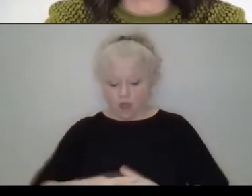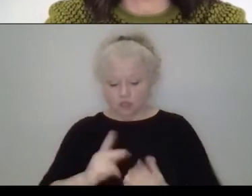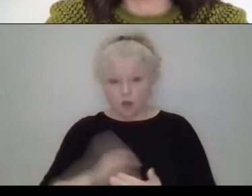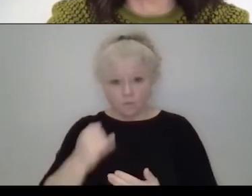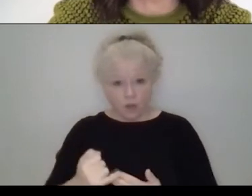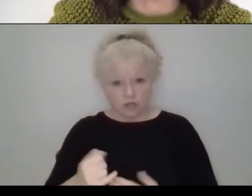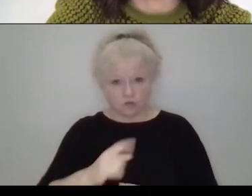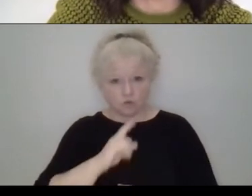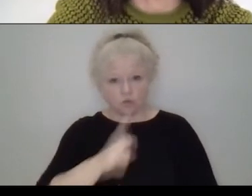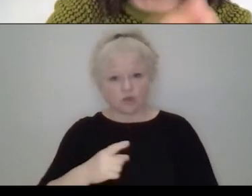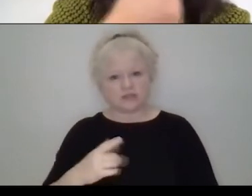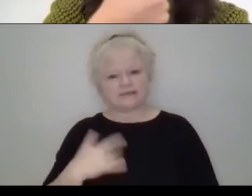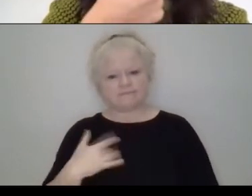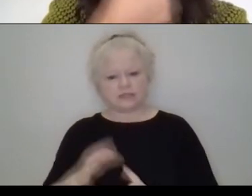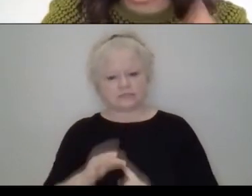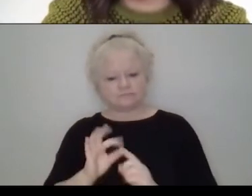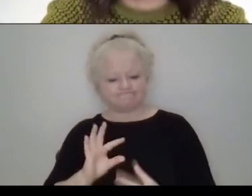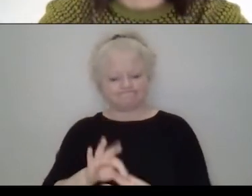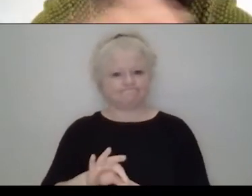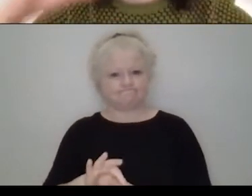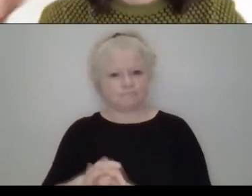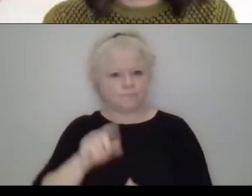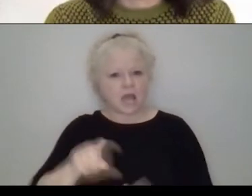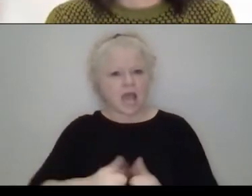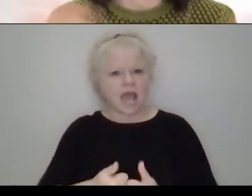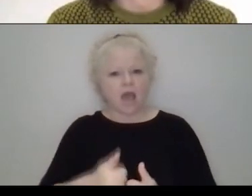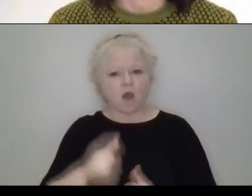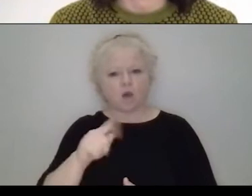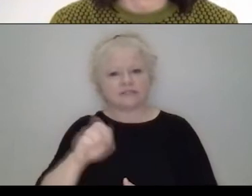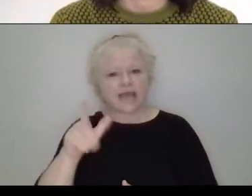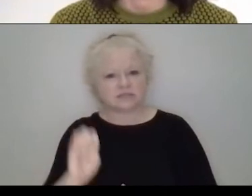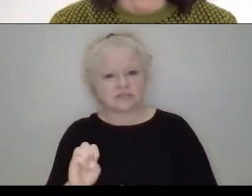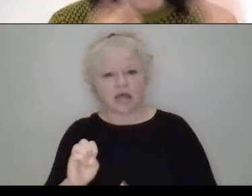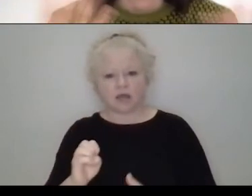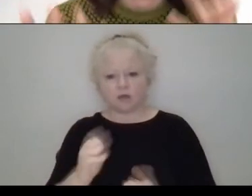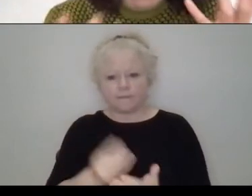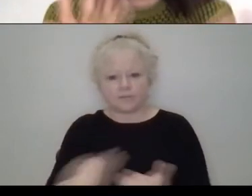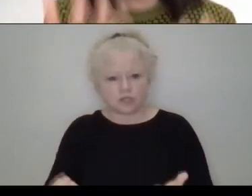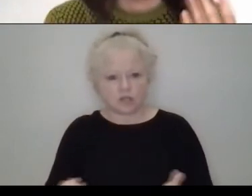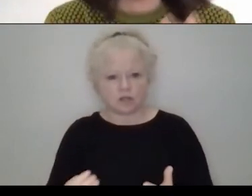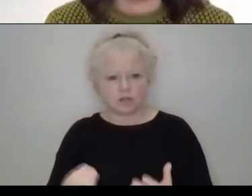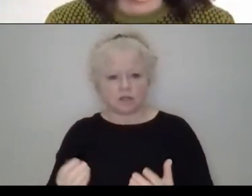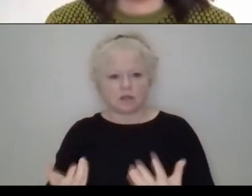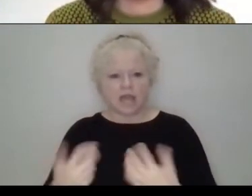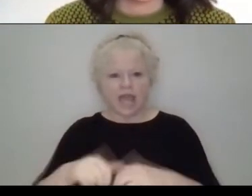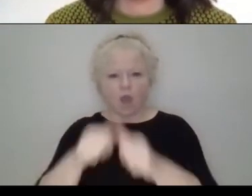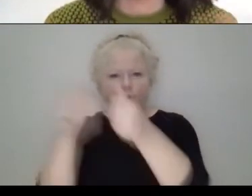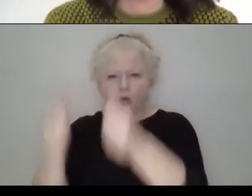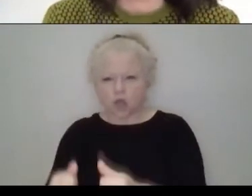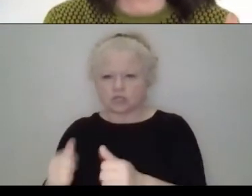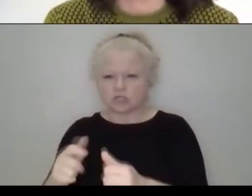really feel a special connection of how textiles, um, join architecture and